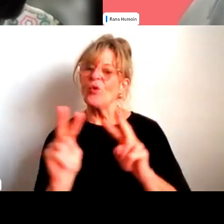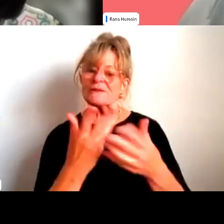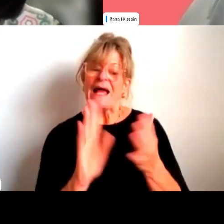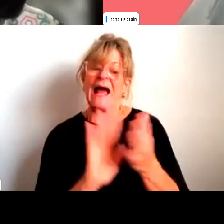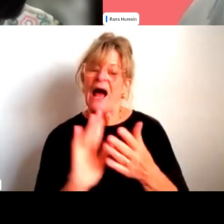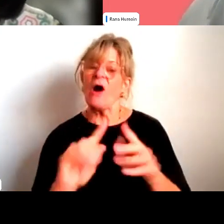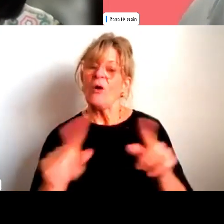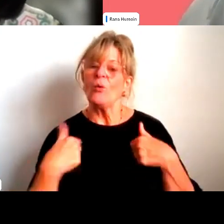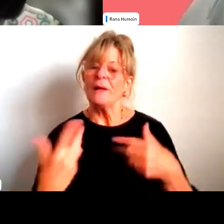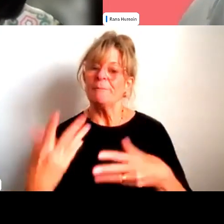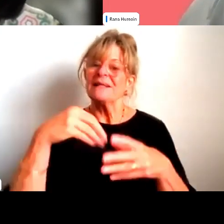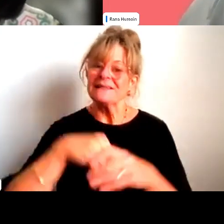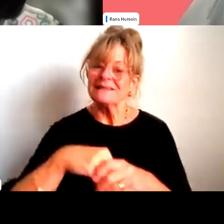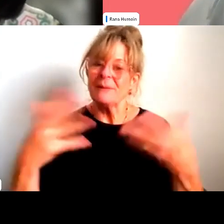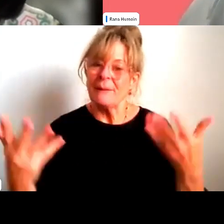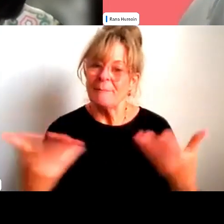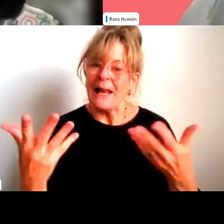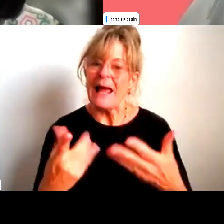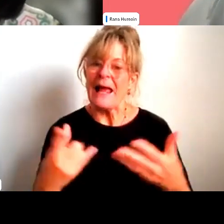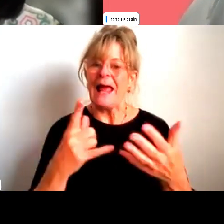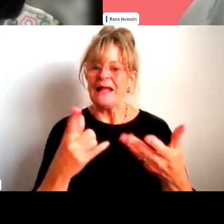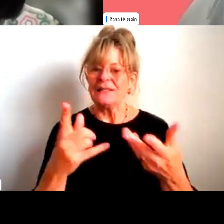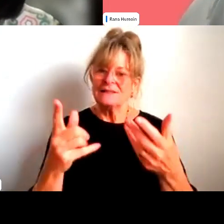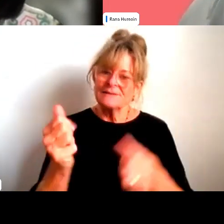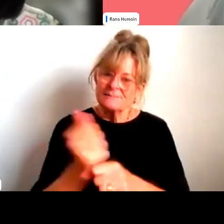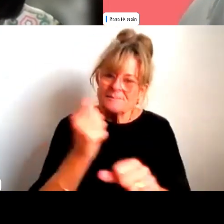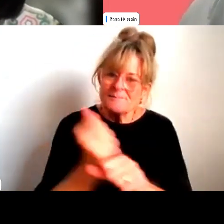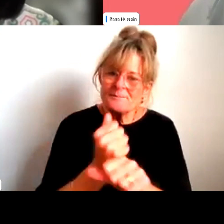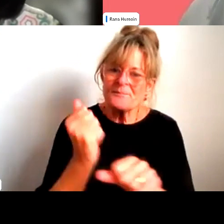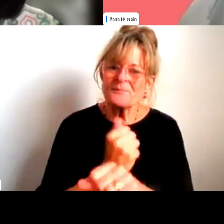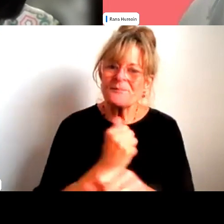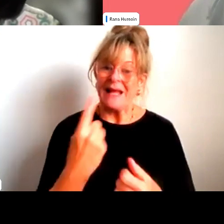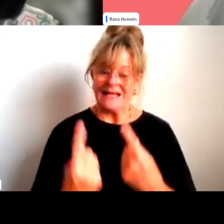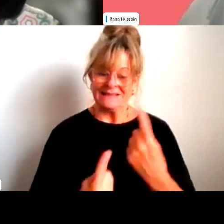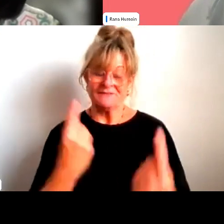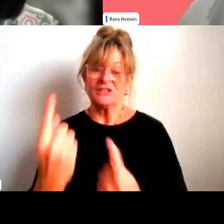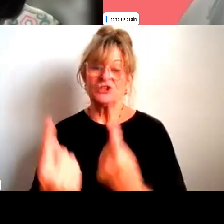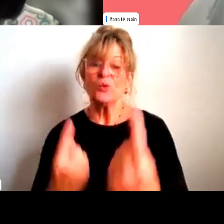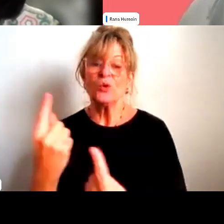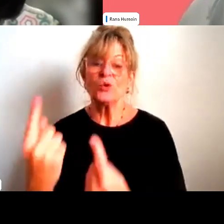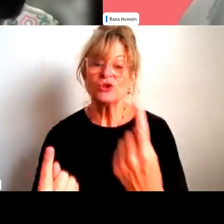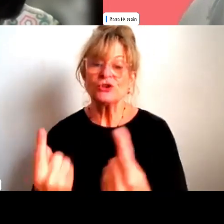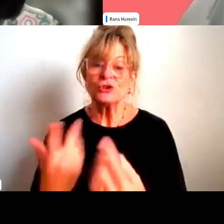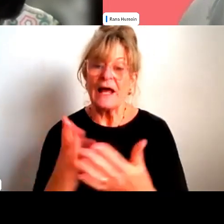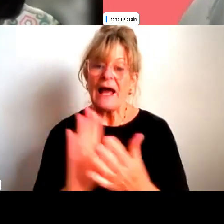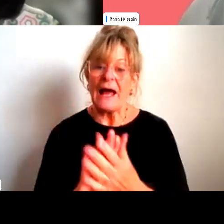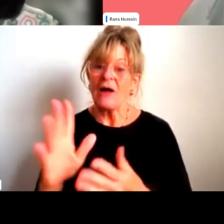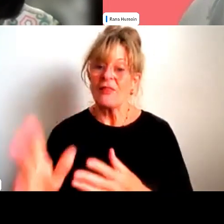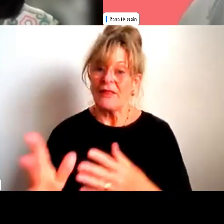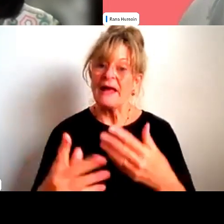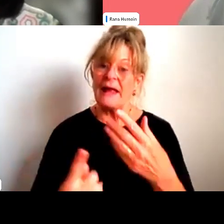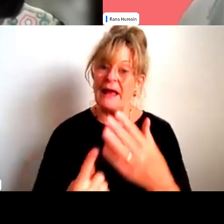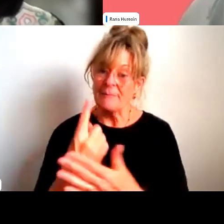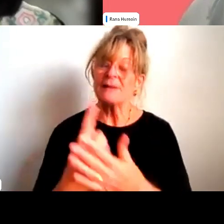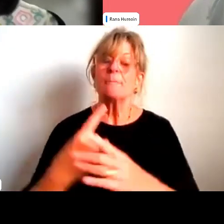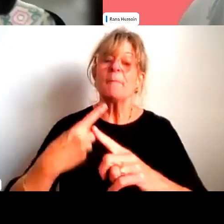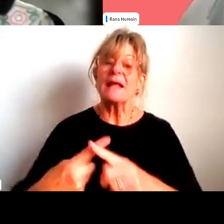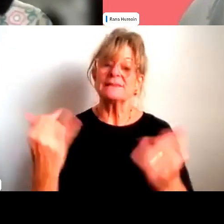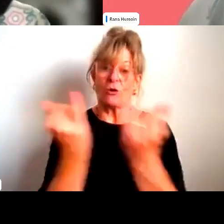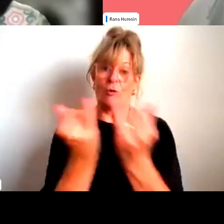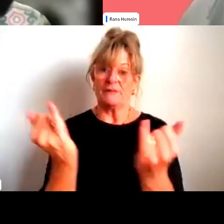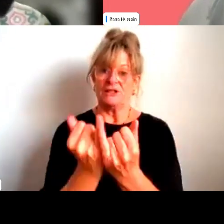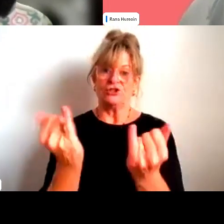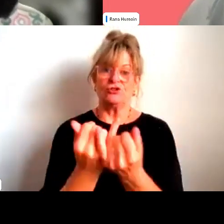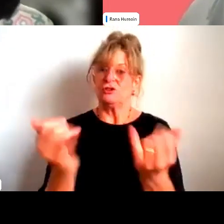shape, um, not only how we as individuals engage, but how competitions look, um, the emphasis